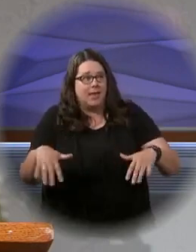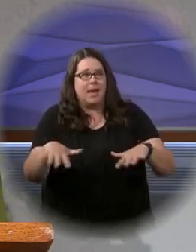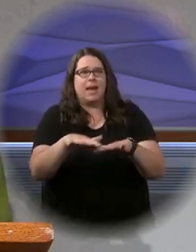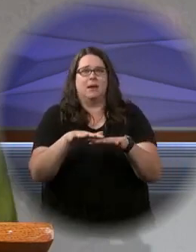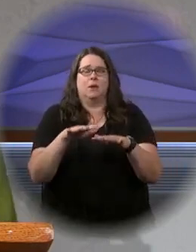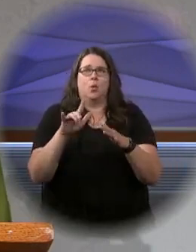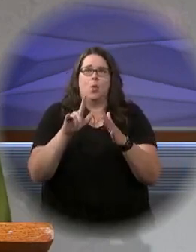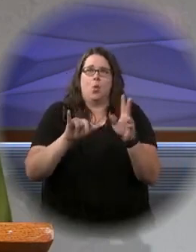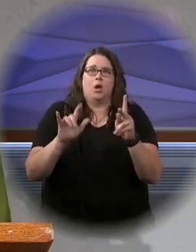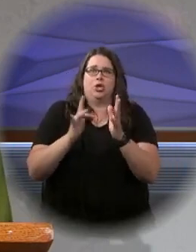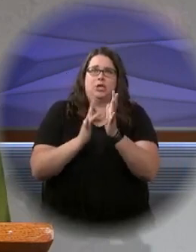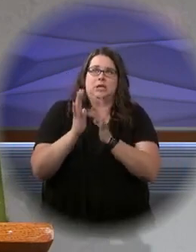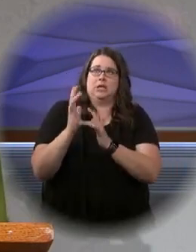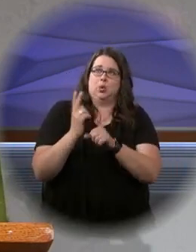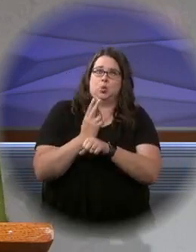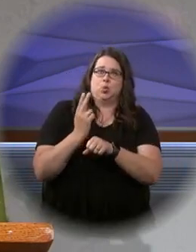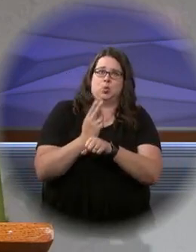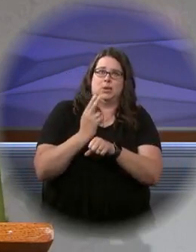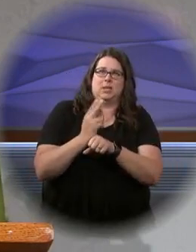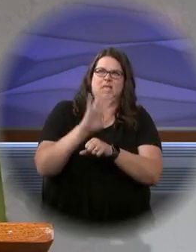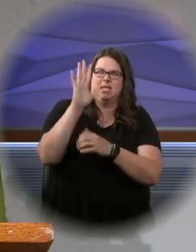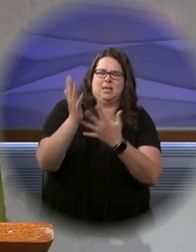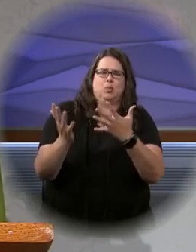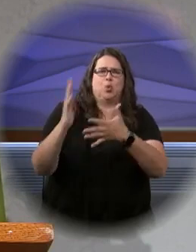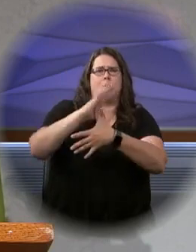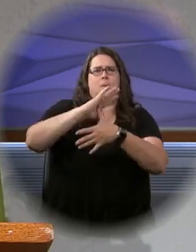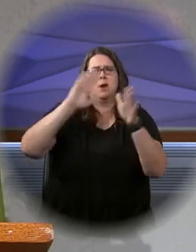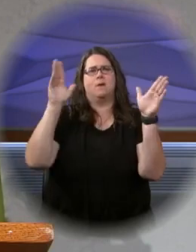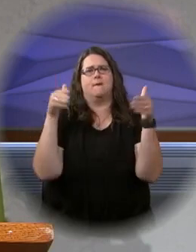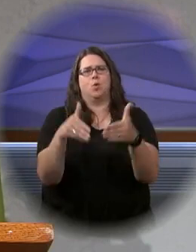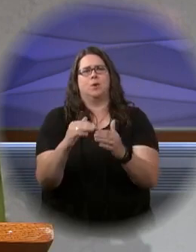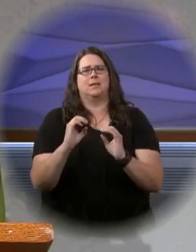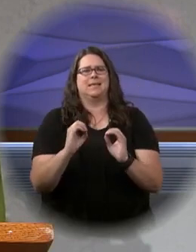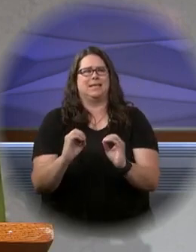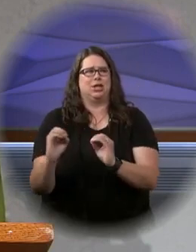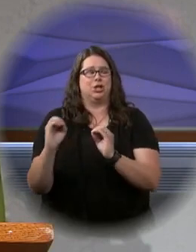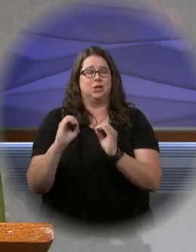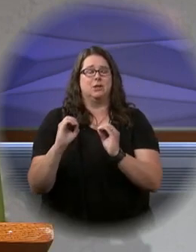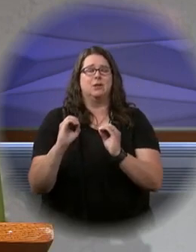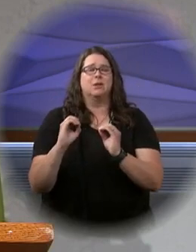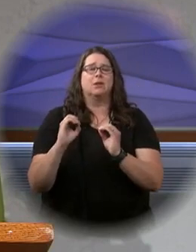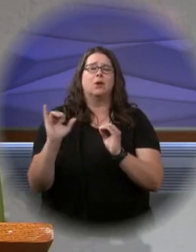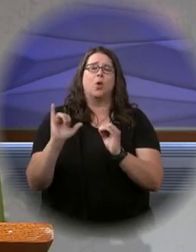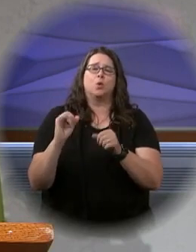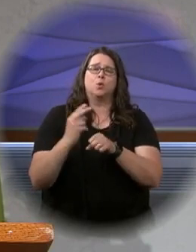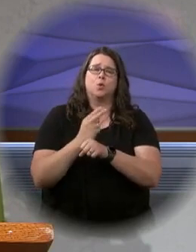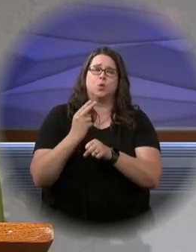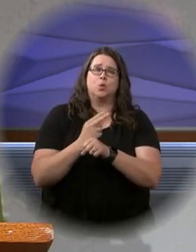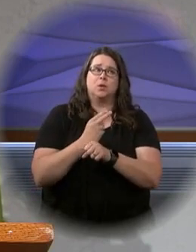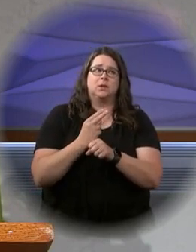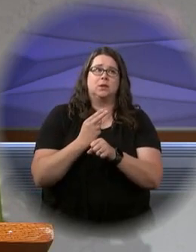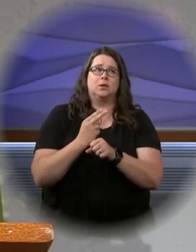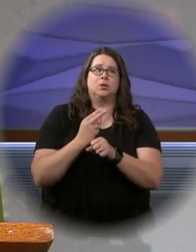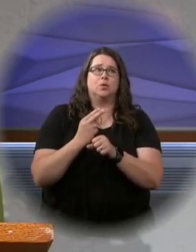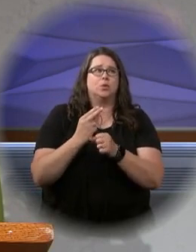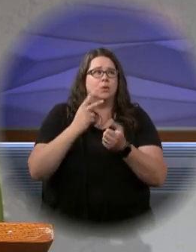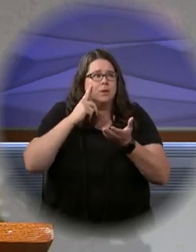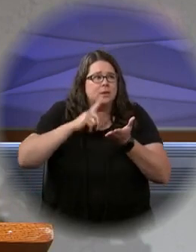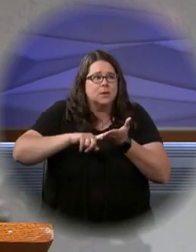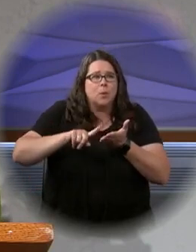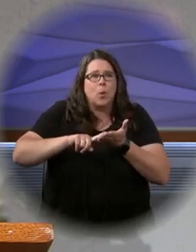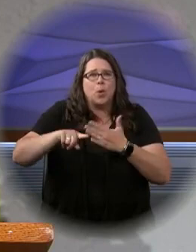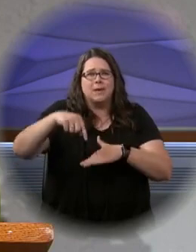things that Jesus uses as his primary focal point in teaching, but uses them to be able to explore